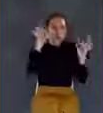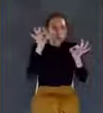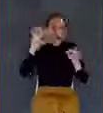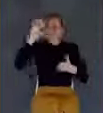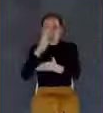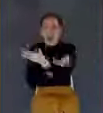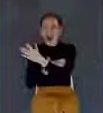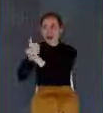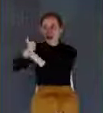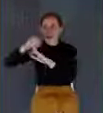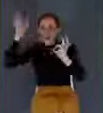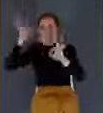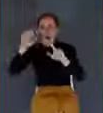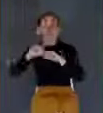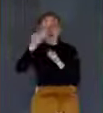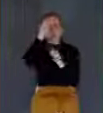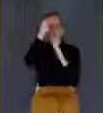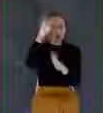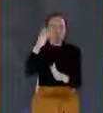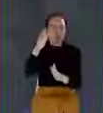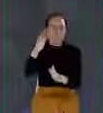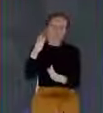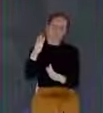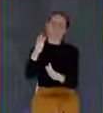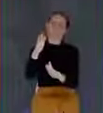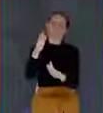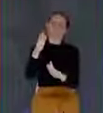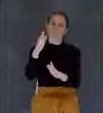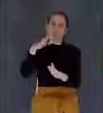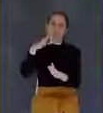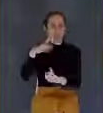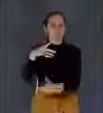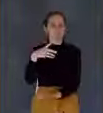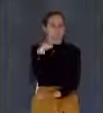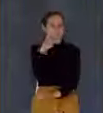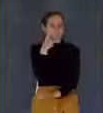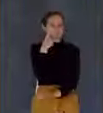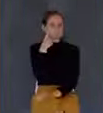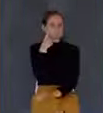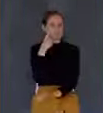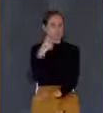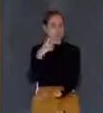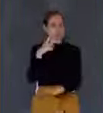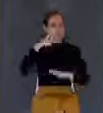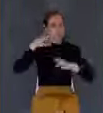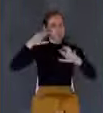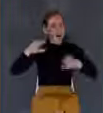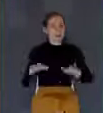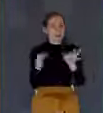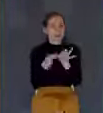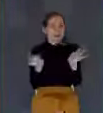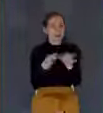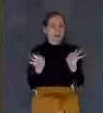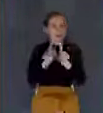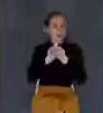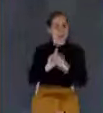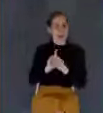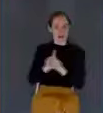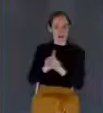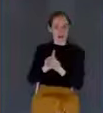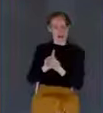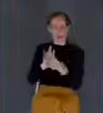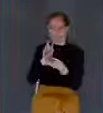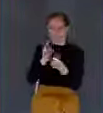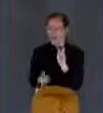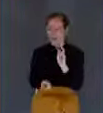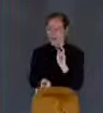Now, this is a surprising statement. This had to surprise the disciples. In fact, it surprises us,